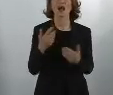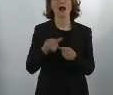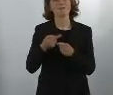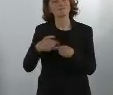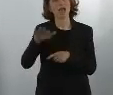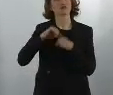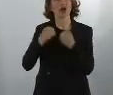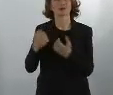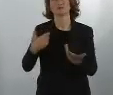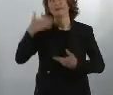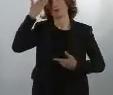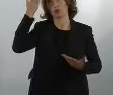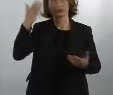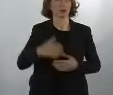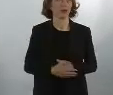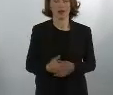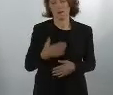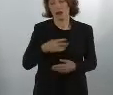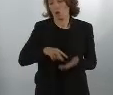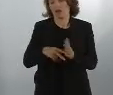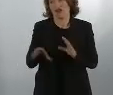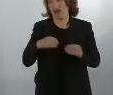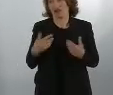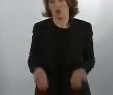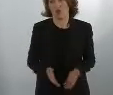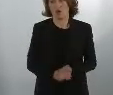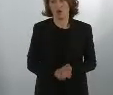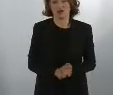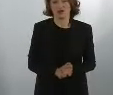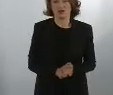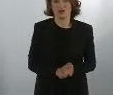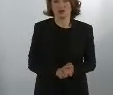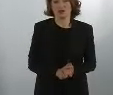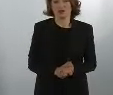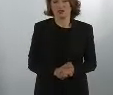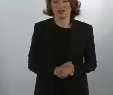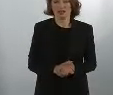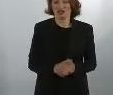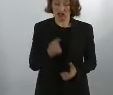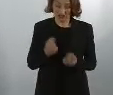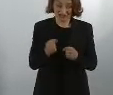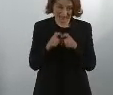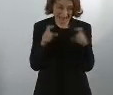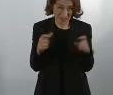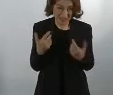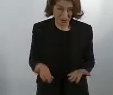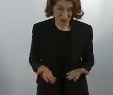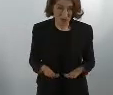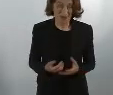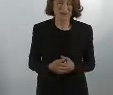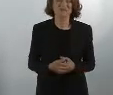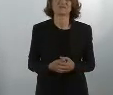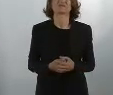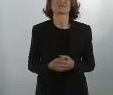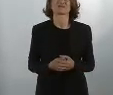Now, concerning search and rescue, well, it's my experience that if you have